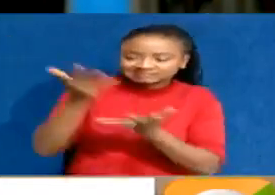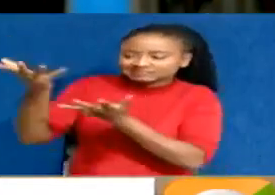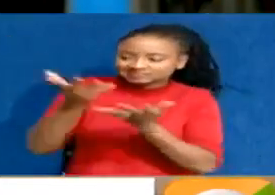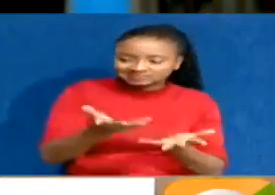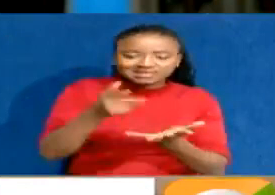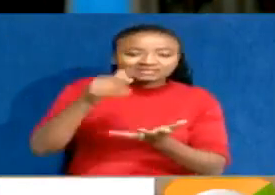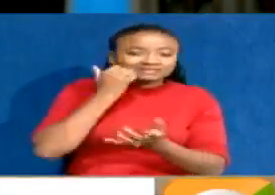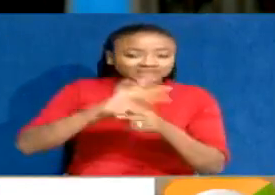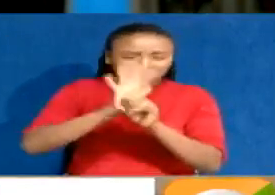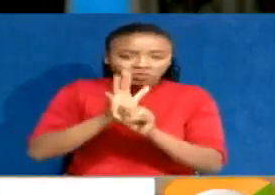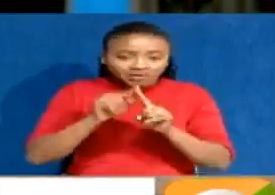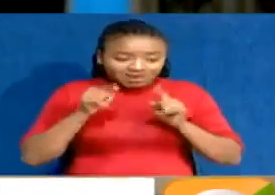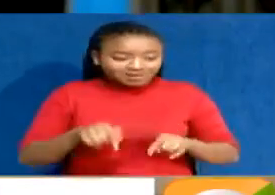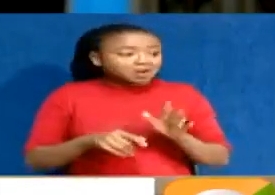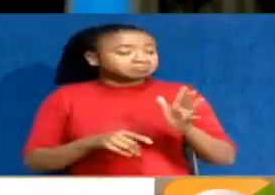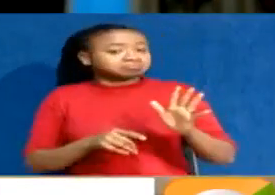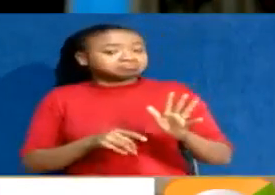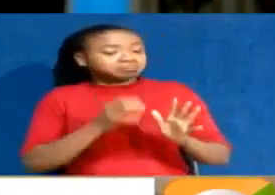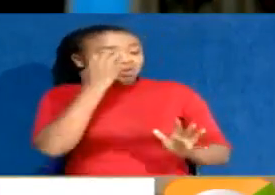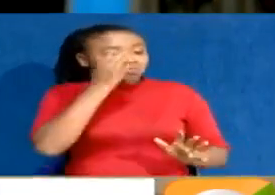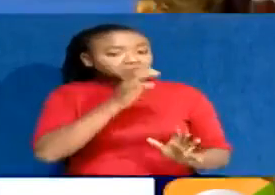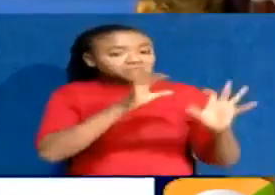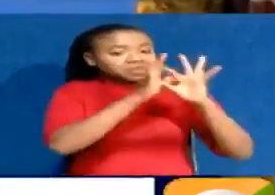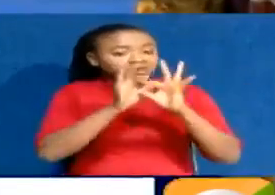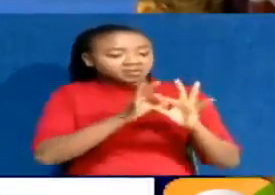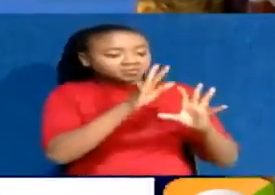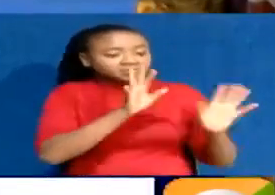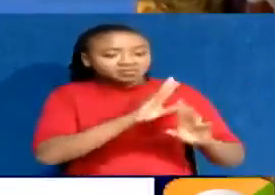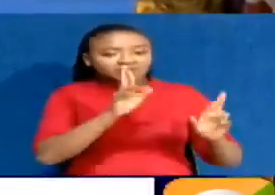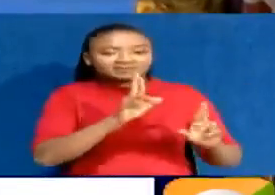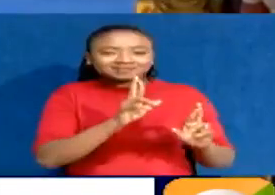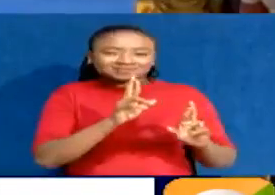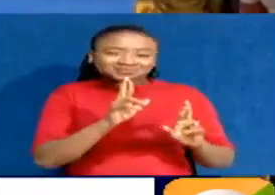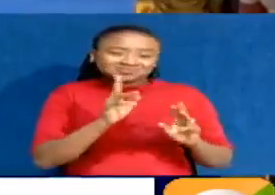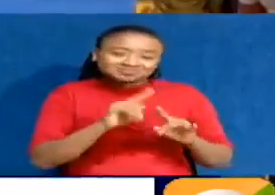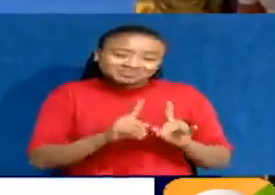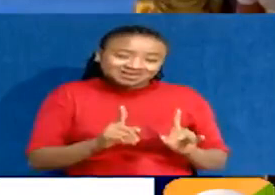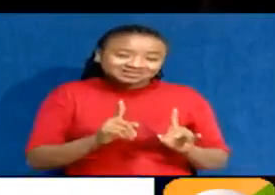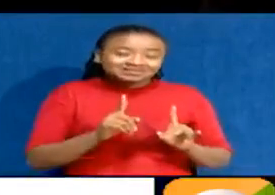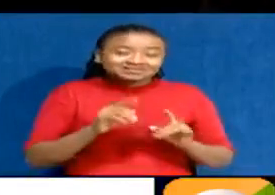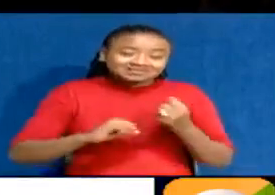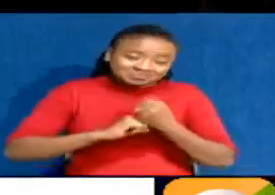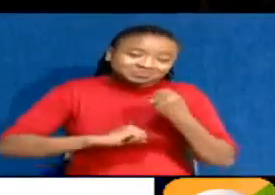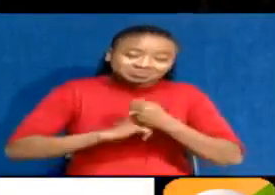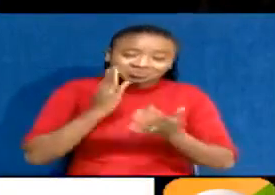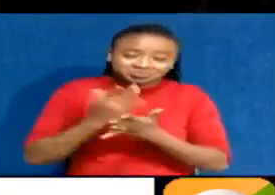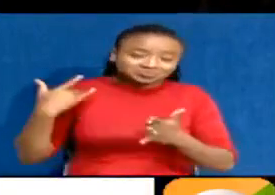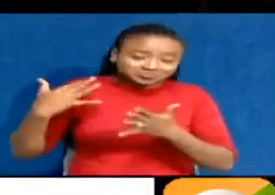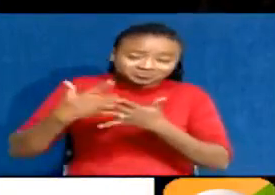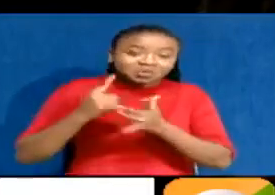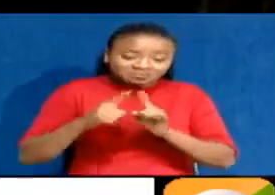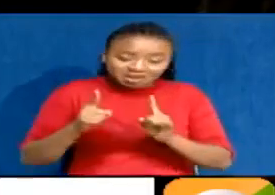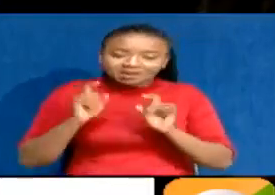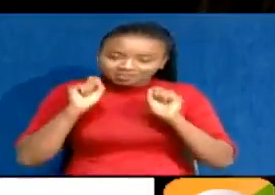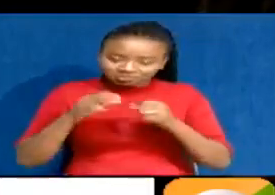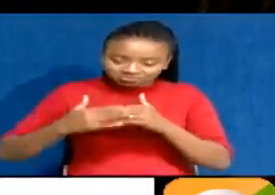the goodwill of the European nations to access COVID-19 vaccines. But that will soon change if the deliberations and plans by key African